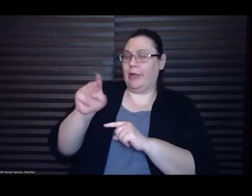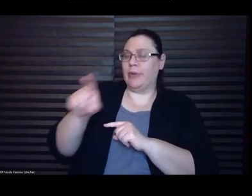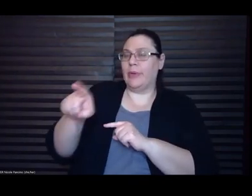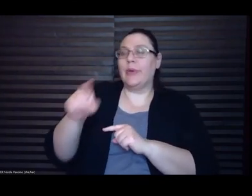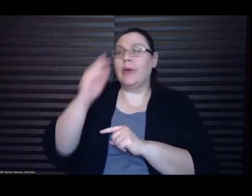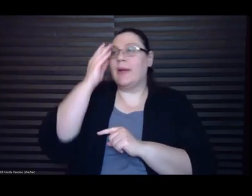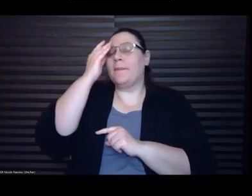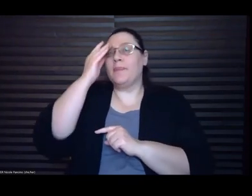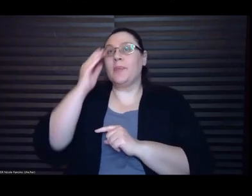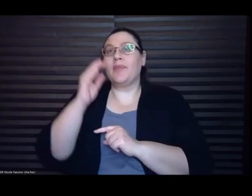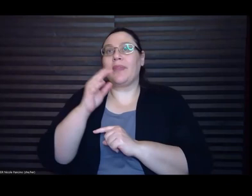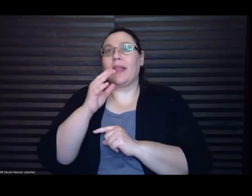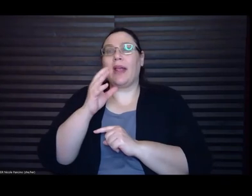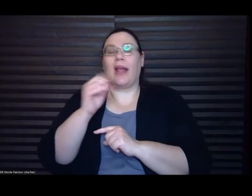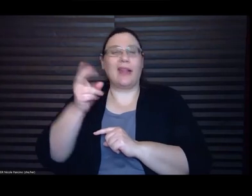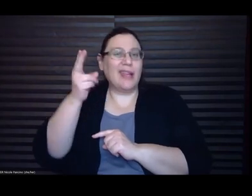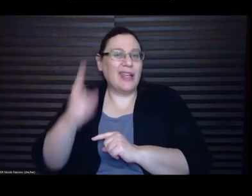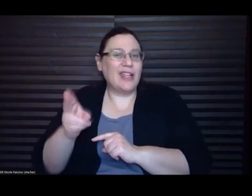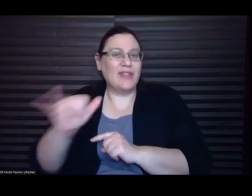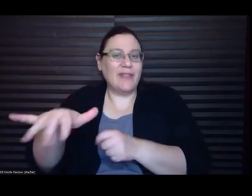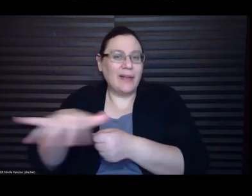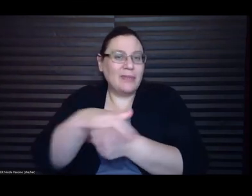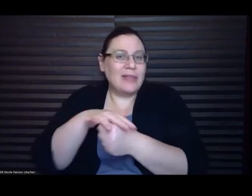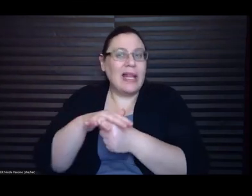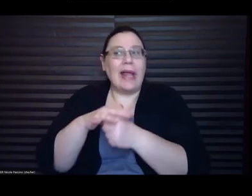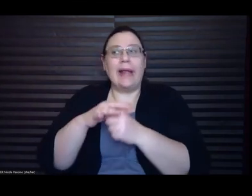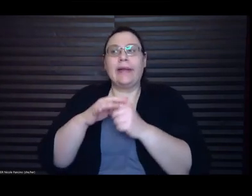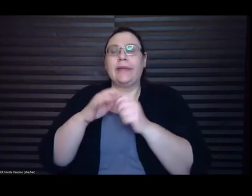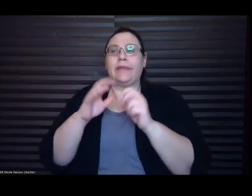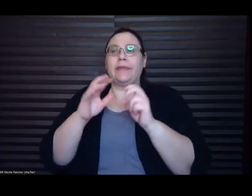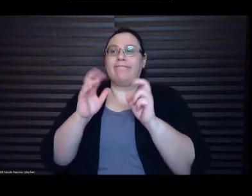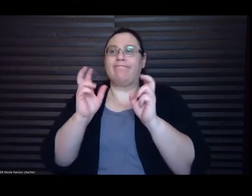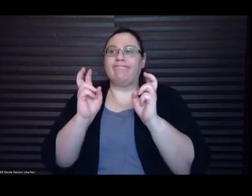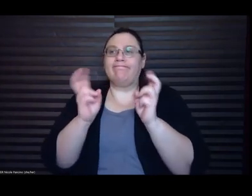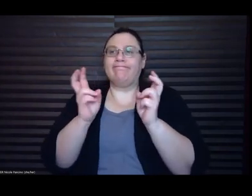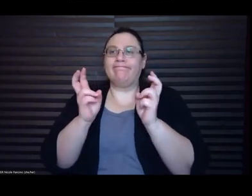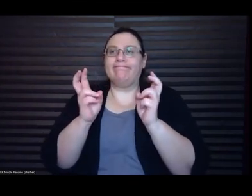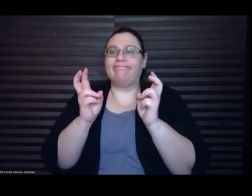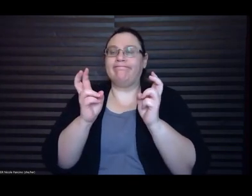the history that still feels really alive today.